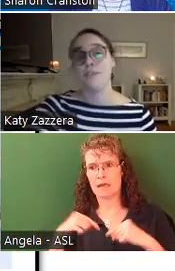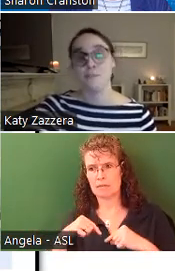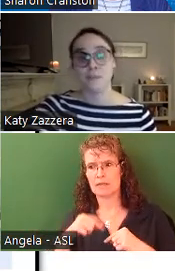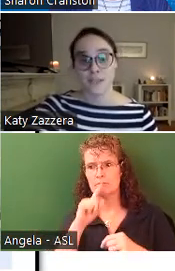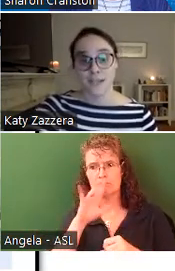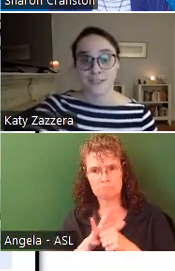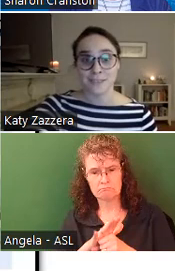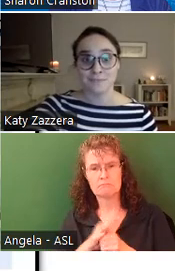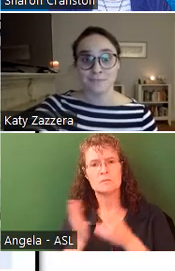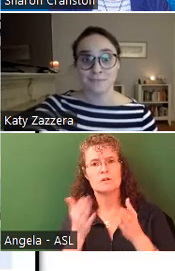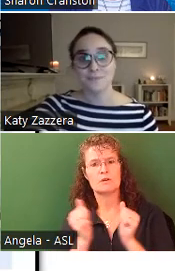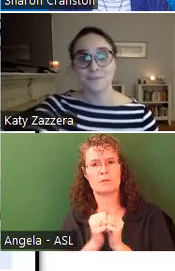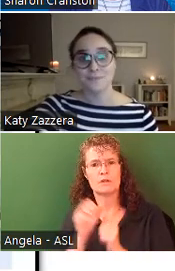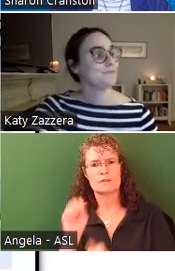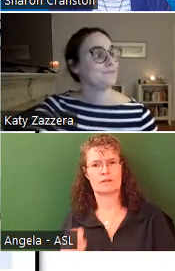excited about this project.